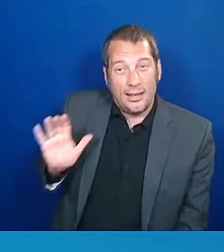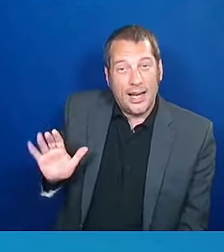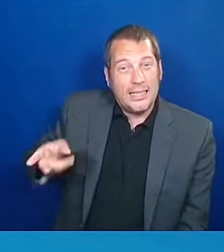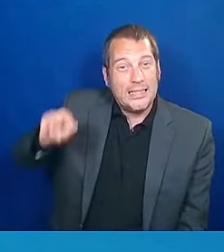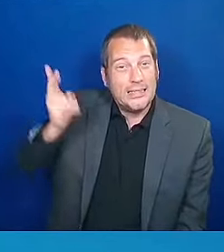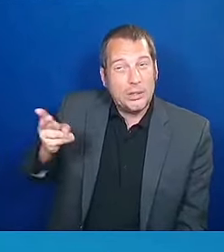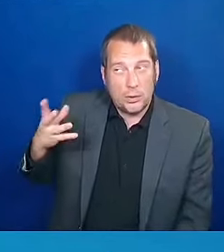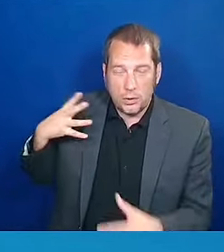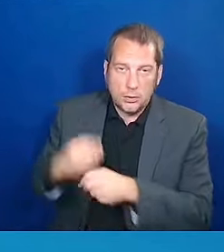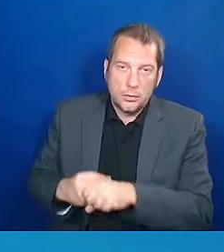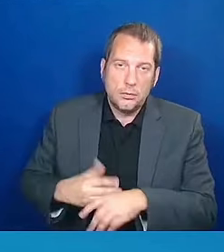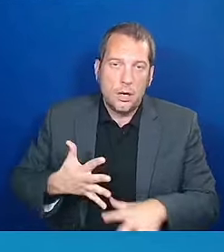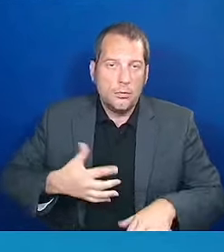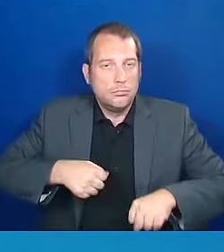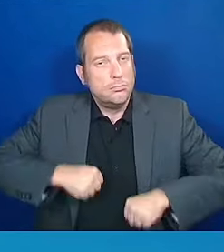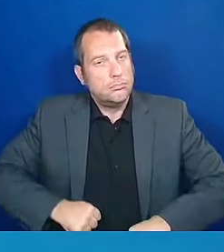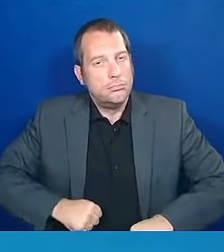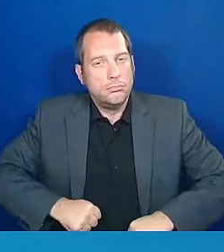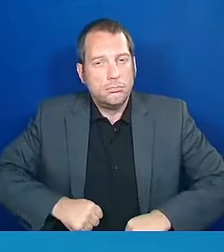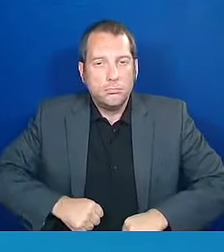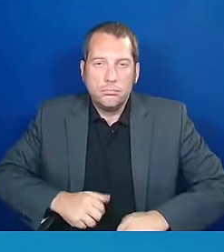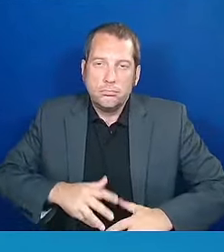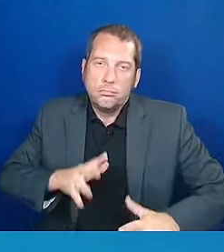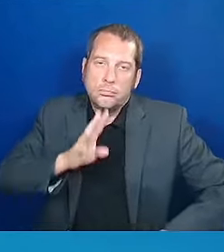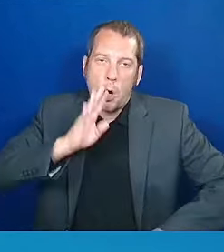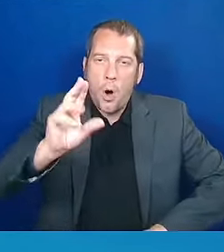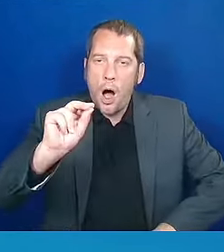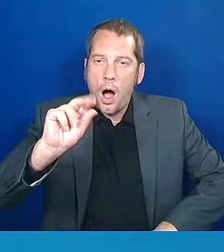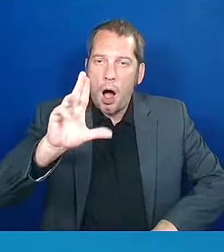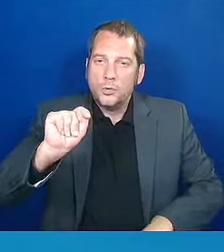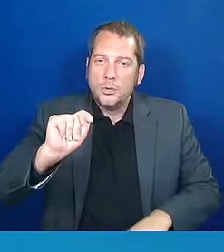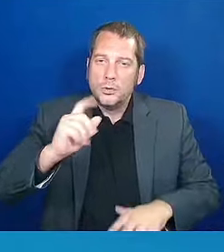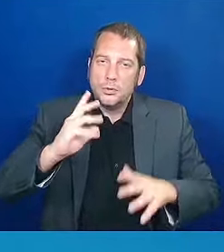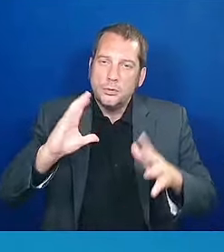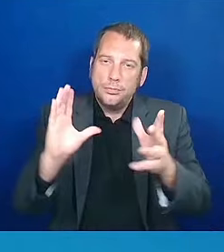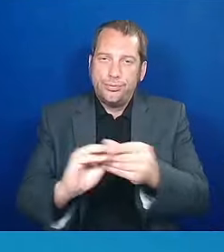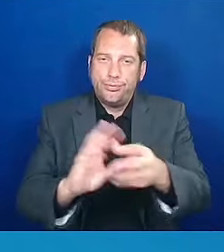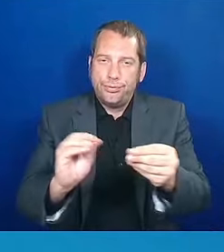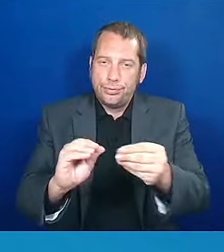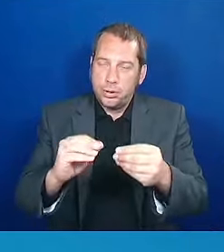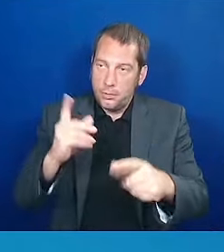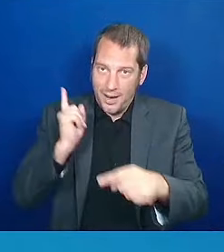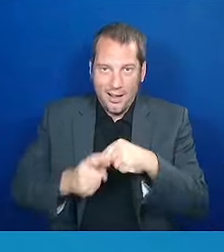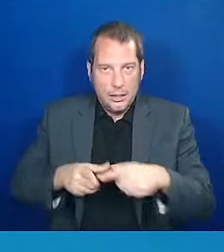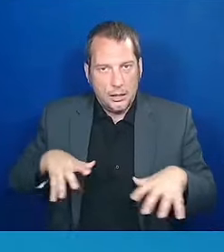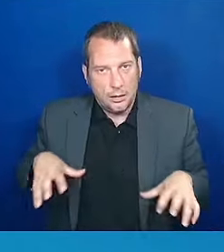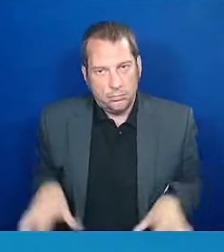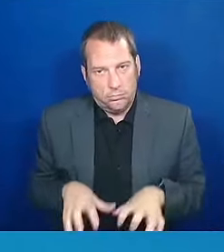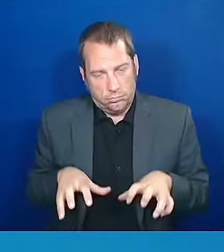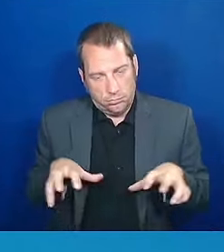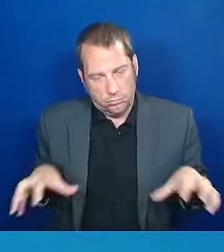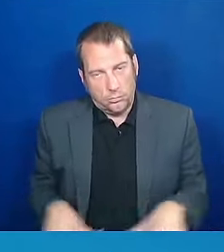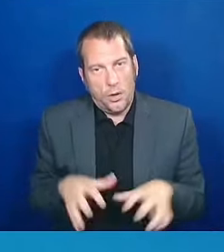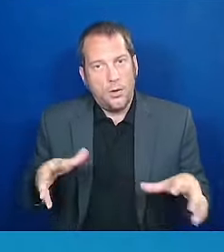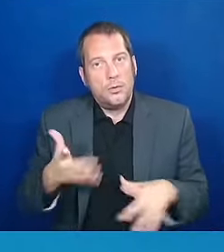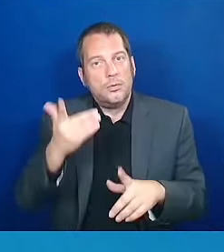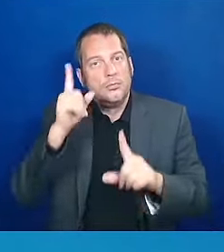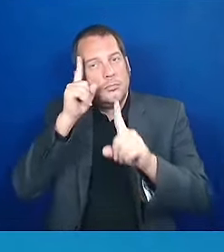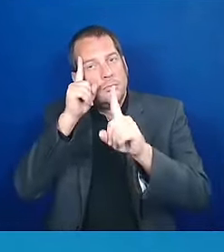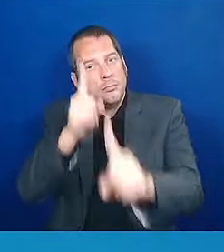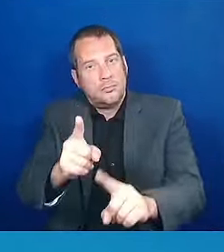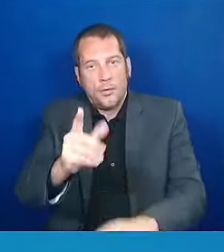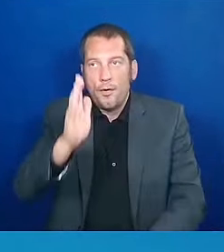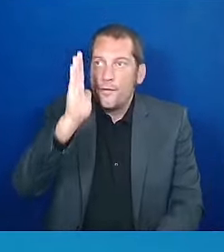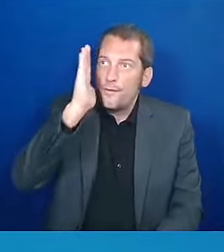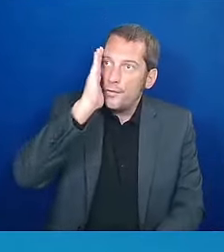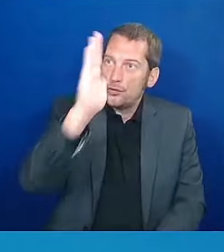and done the work to build a brighter future for our nation, including, of course, in